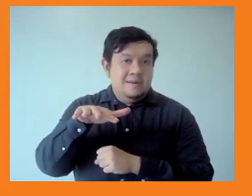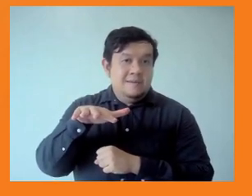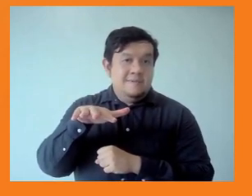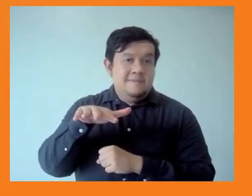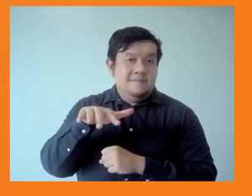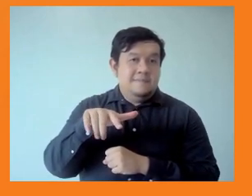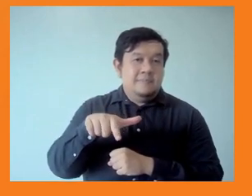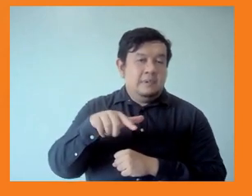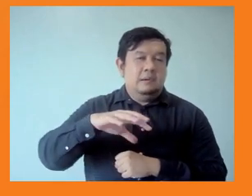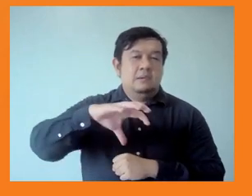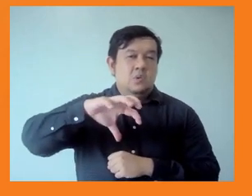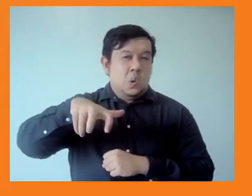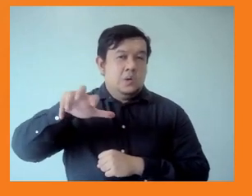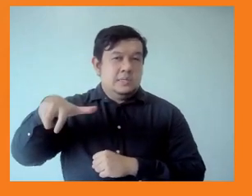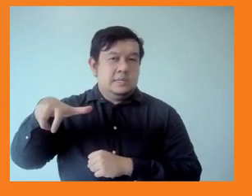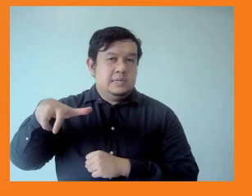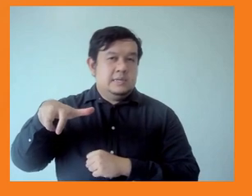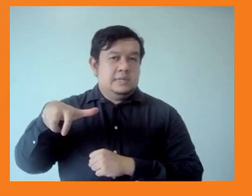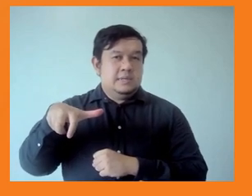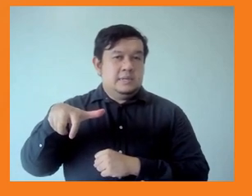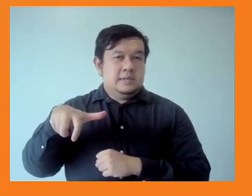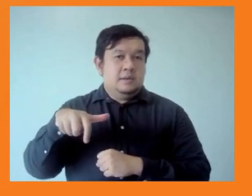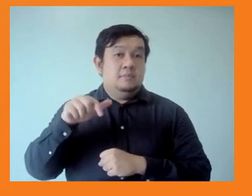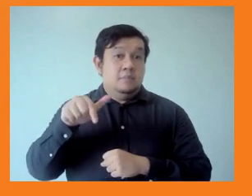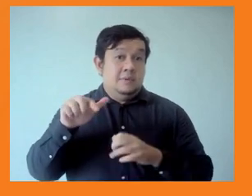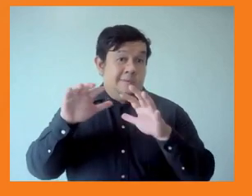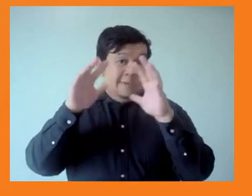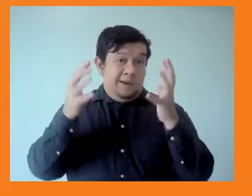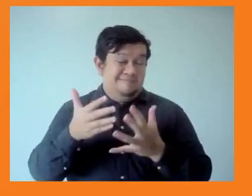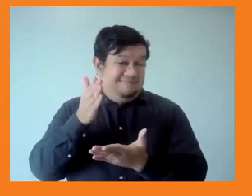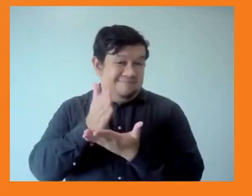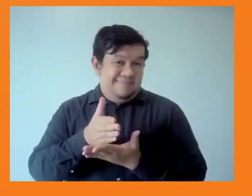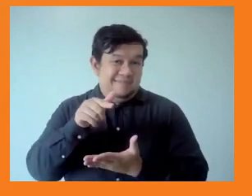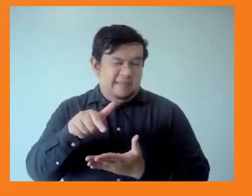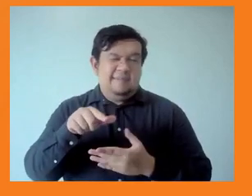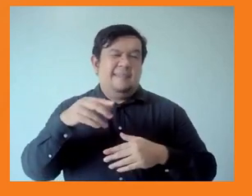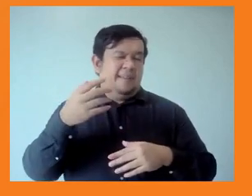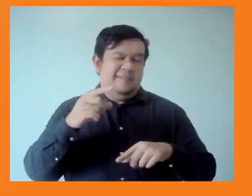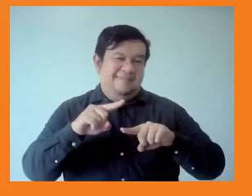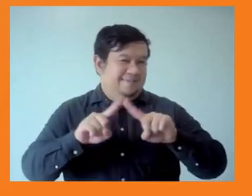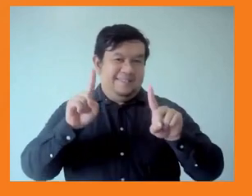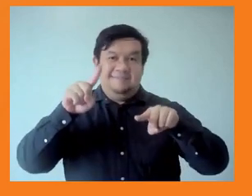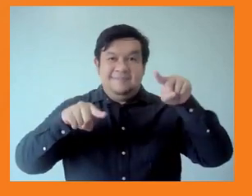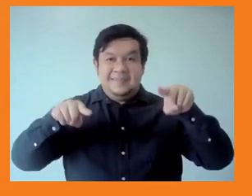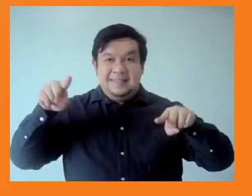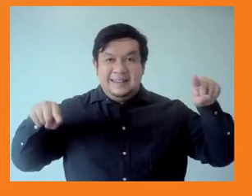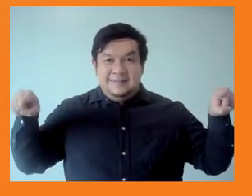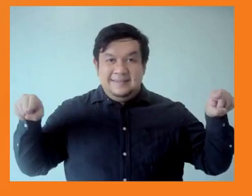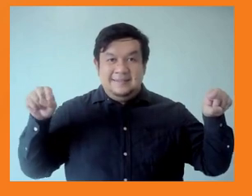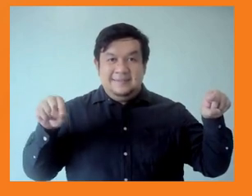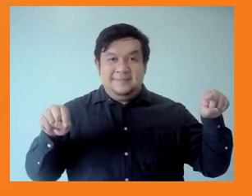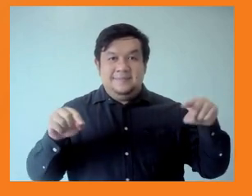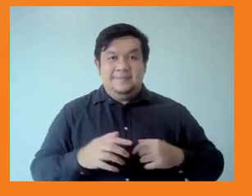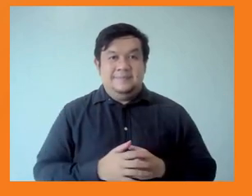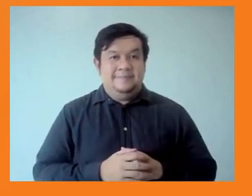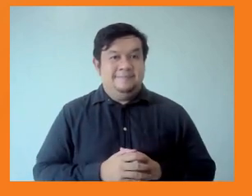into HICs, MIX, and LDCs. And so that, you know, kind of creates a kind of unequal